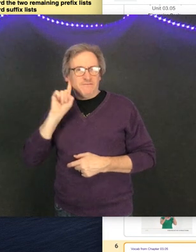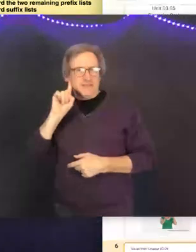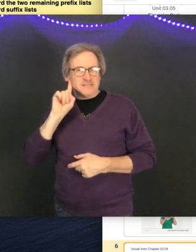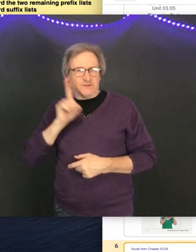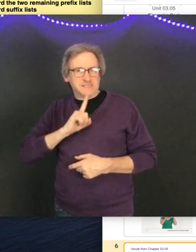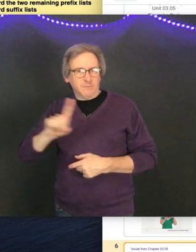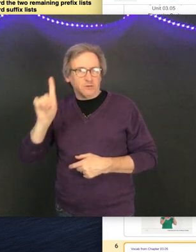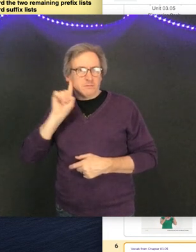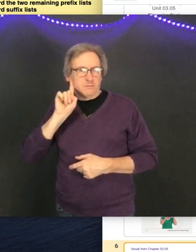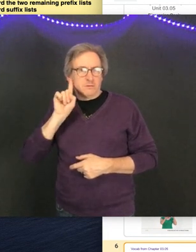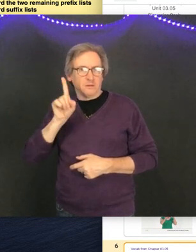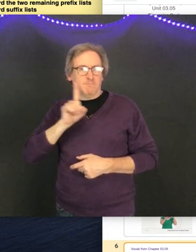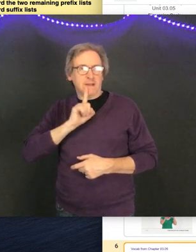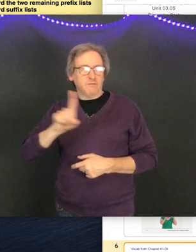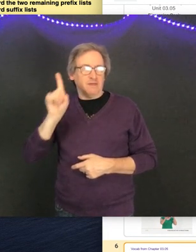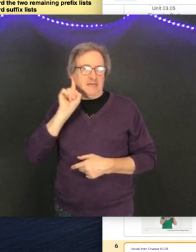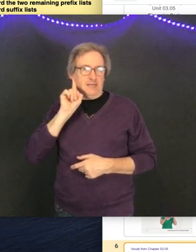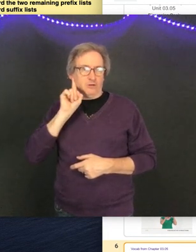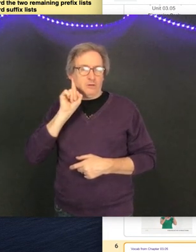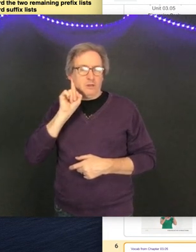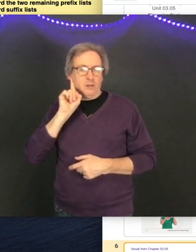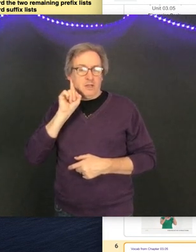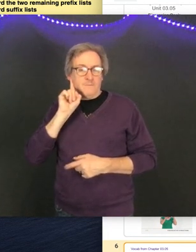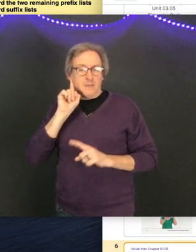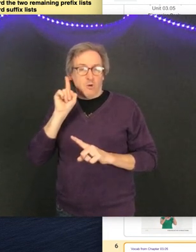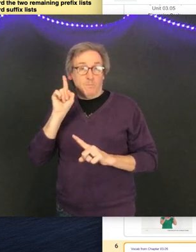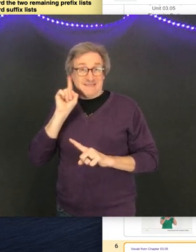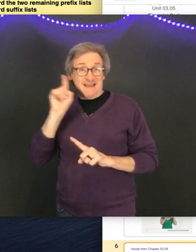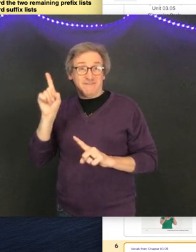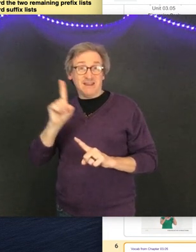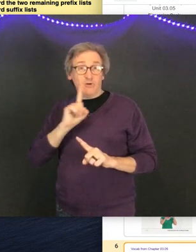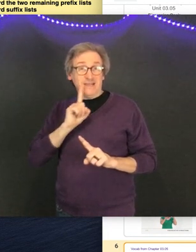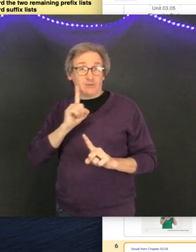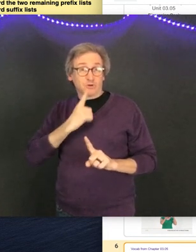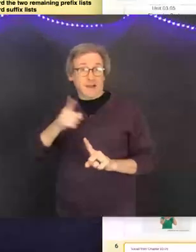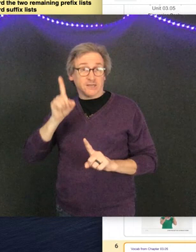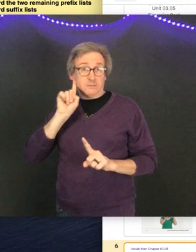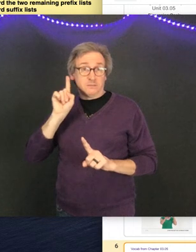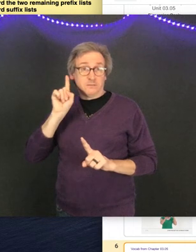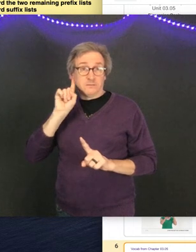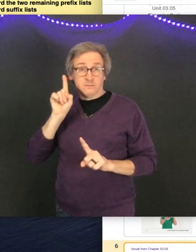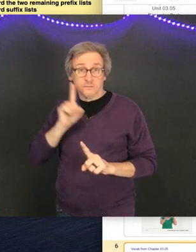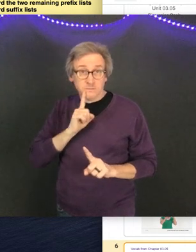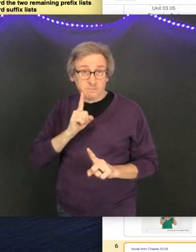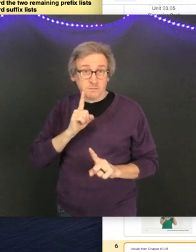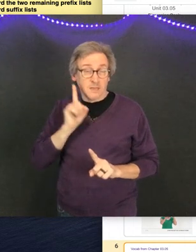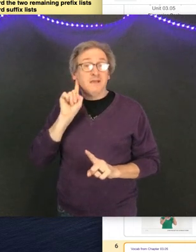Deaf is very similar. Mouth and ear. But deaf can go either direction.